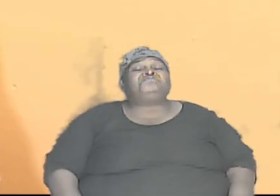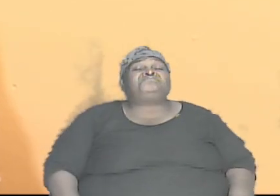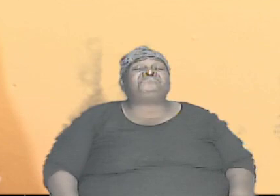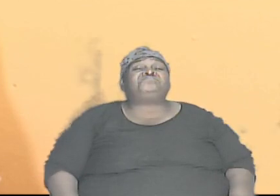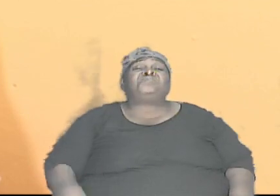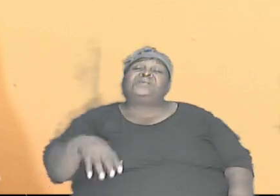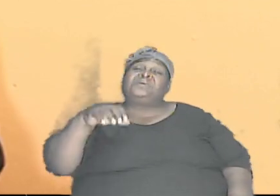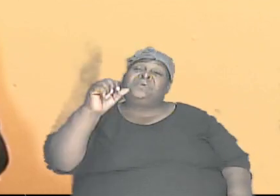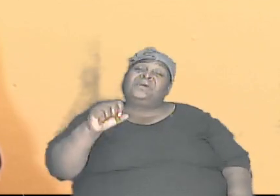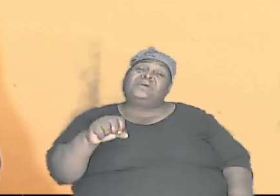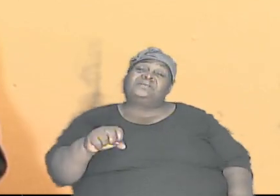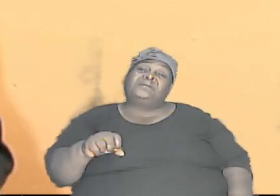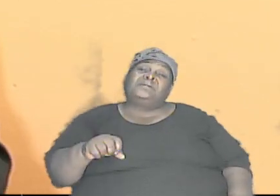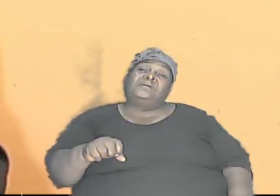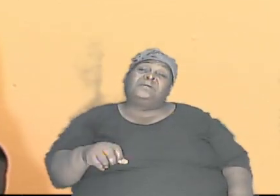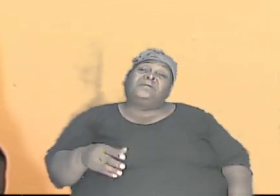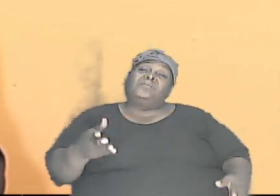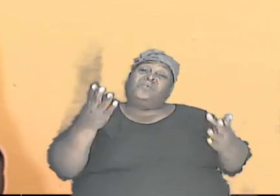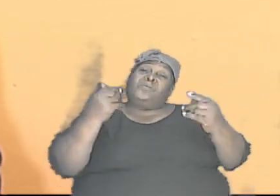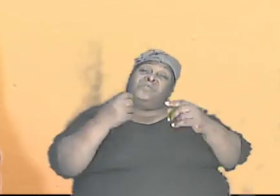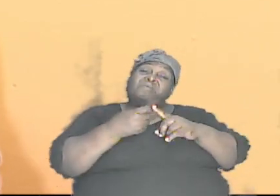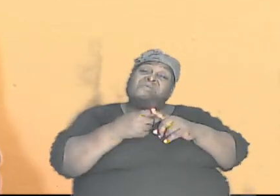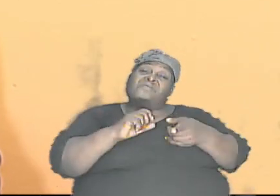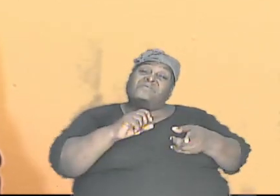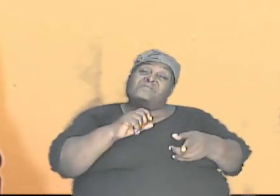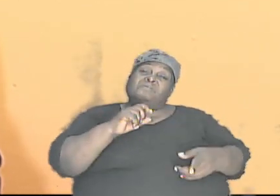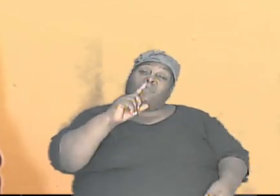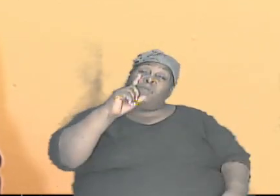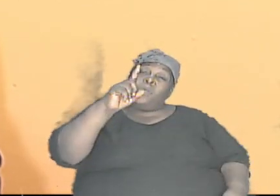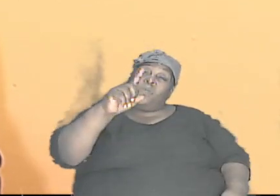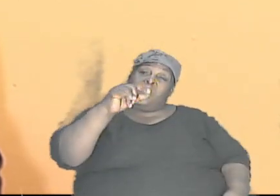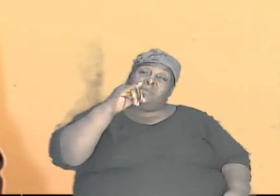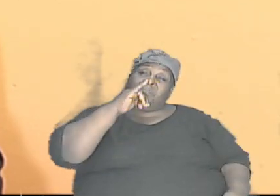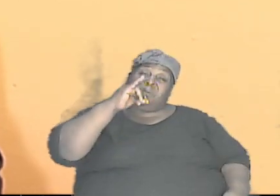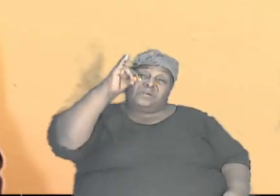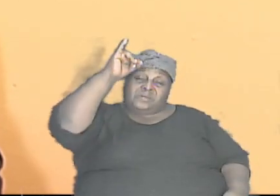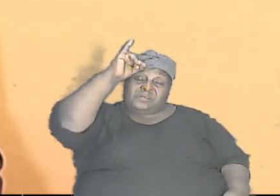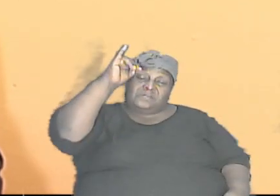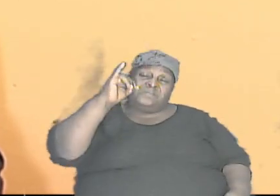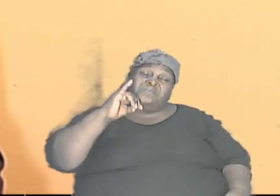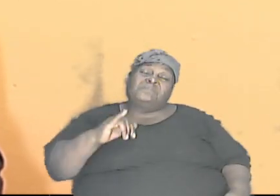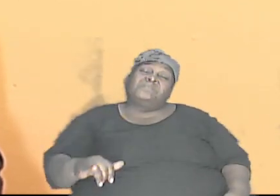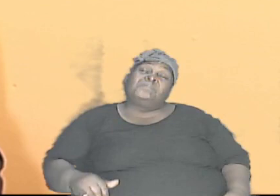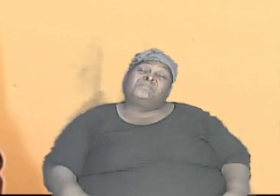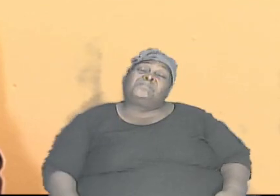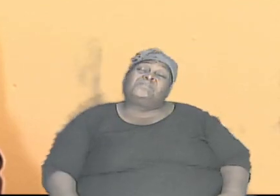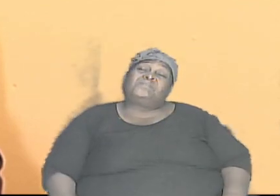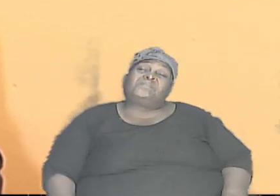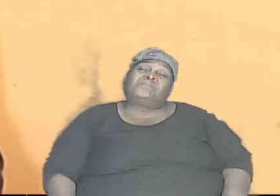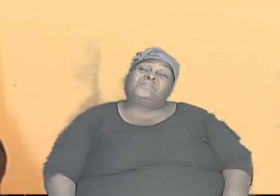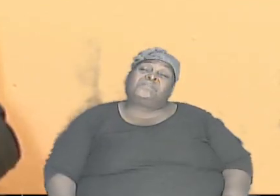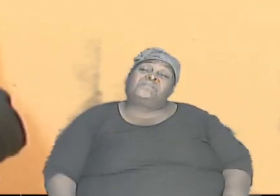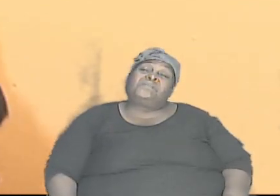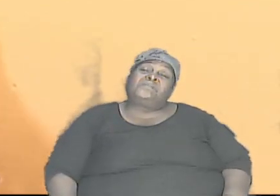And yet they came from one daddy and one mommy.